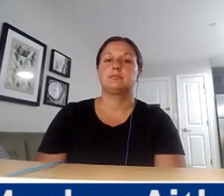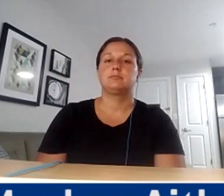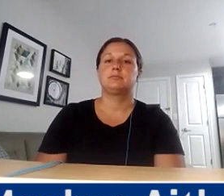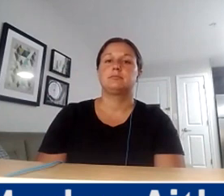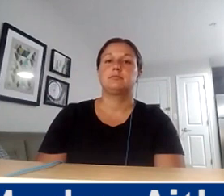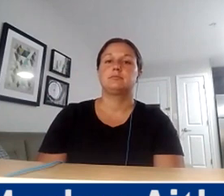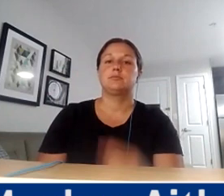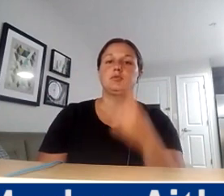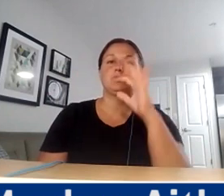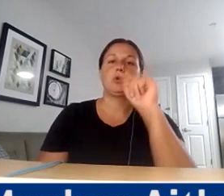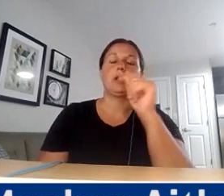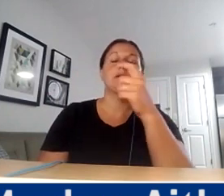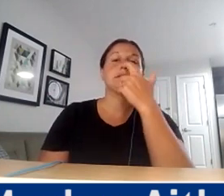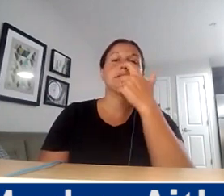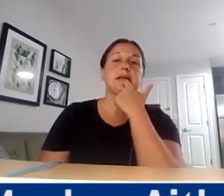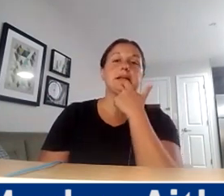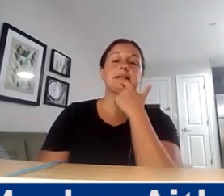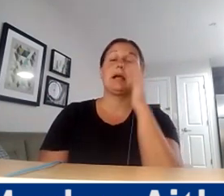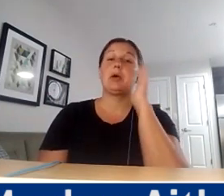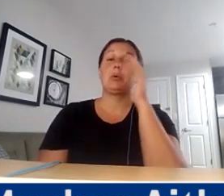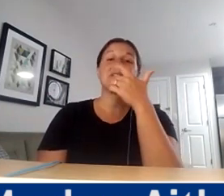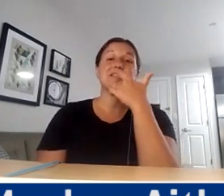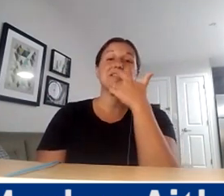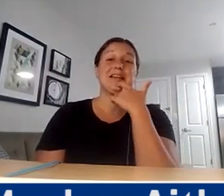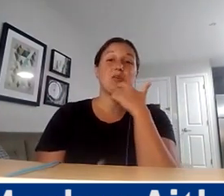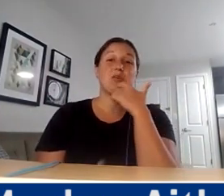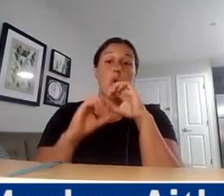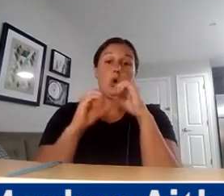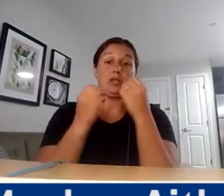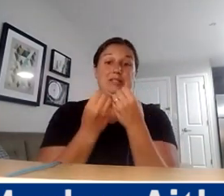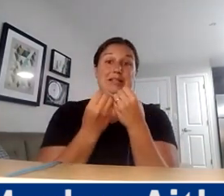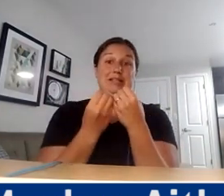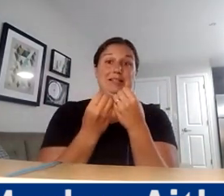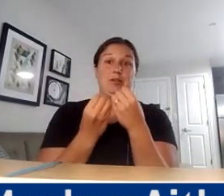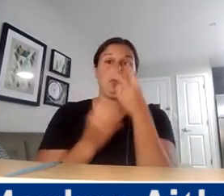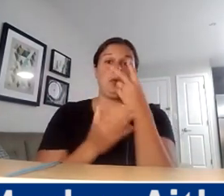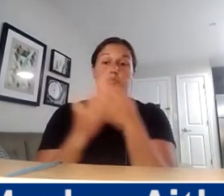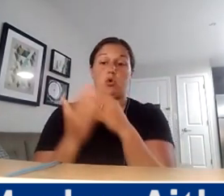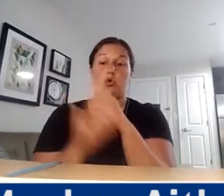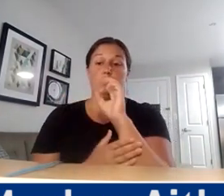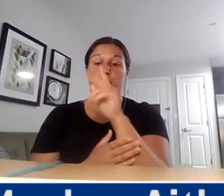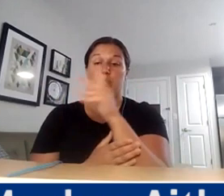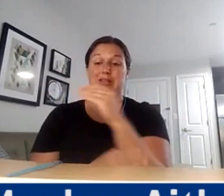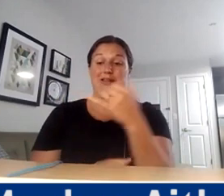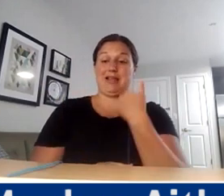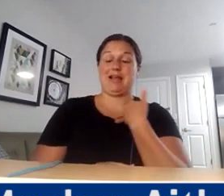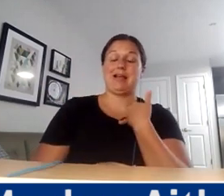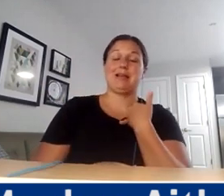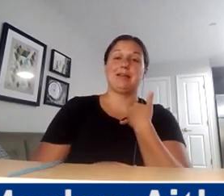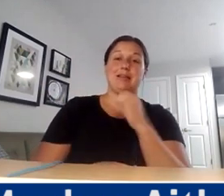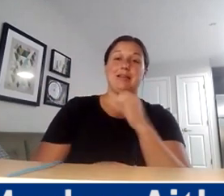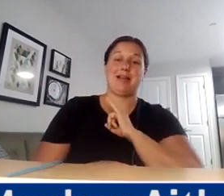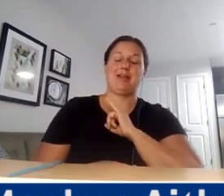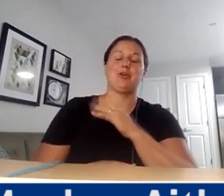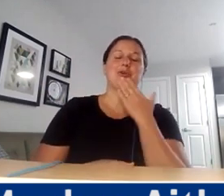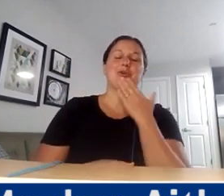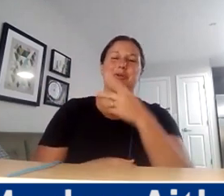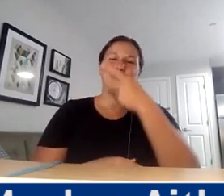I would say from the organizational level, mean, both Rick and I are kind of points in contact on the local